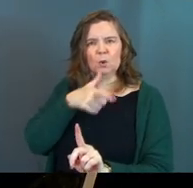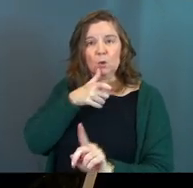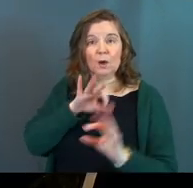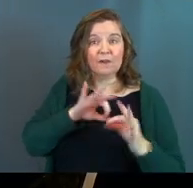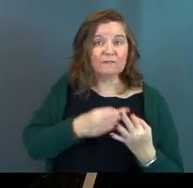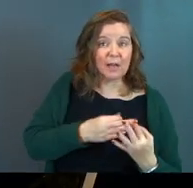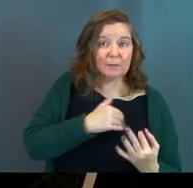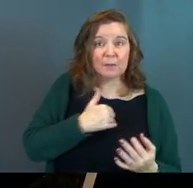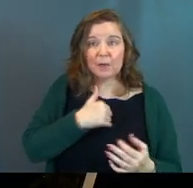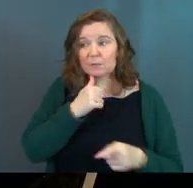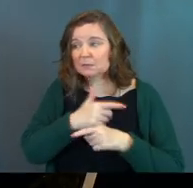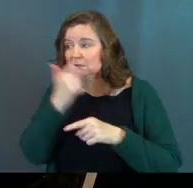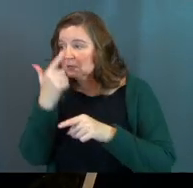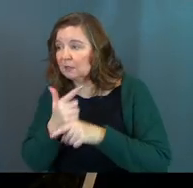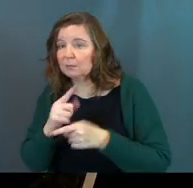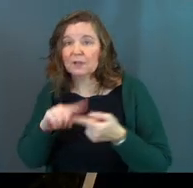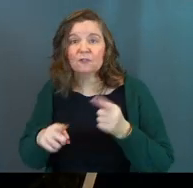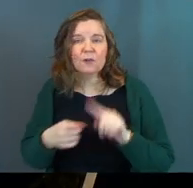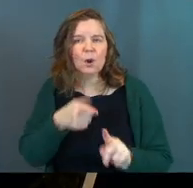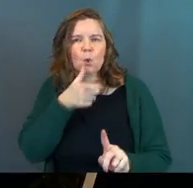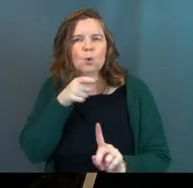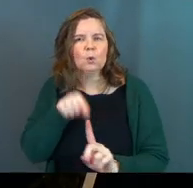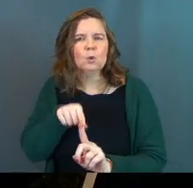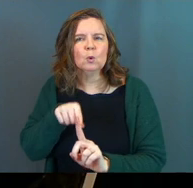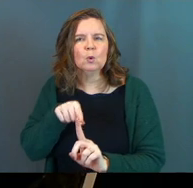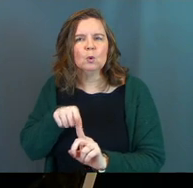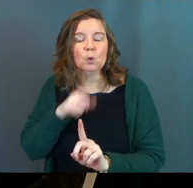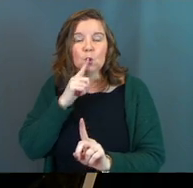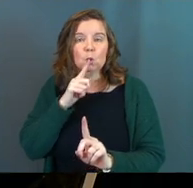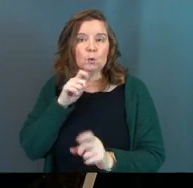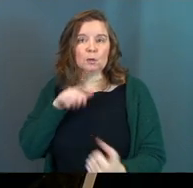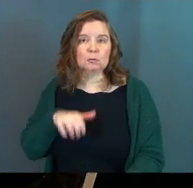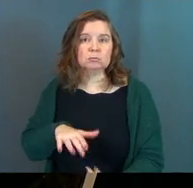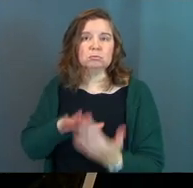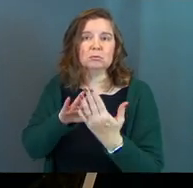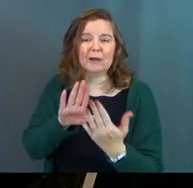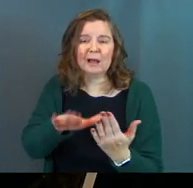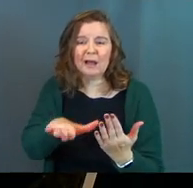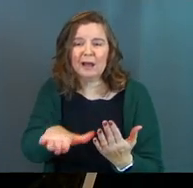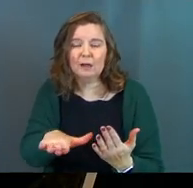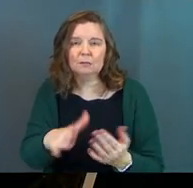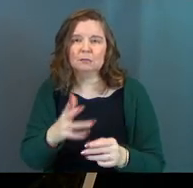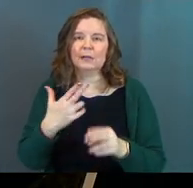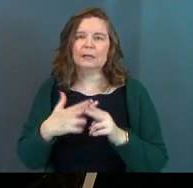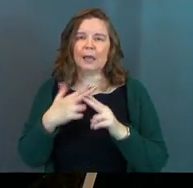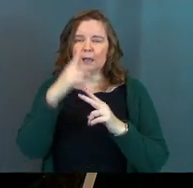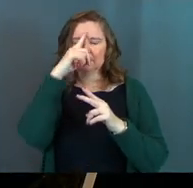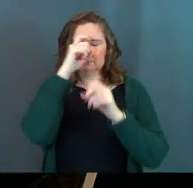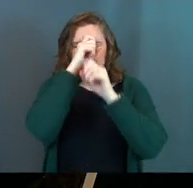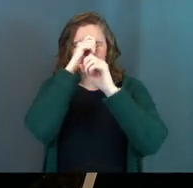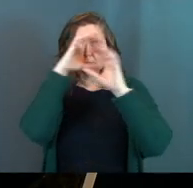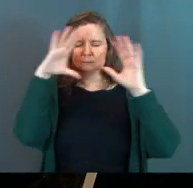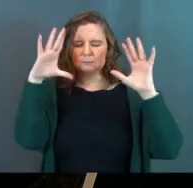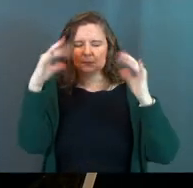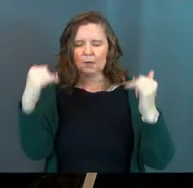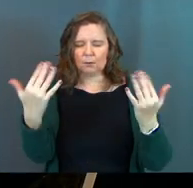Family member, sibling, friend? Who are you gonna run to? Get a name in your mind.